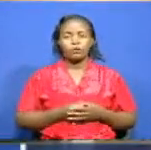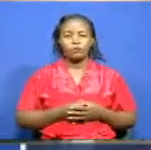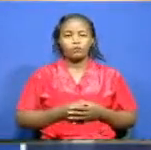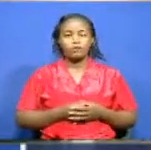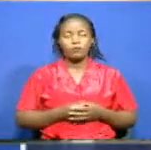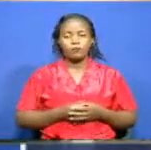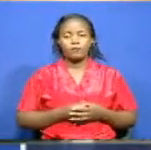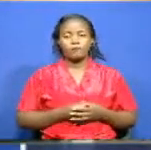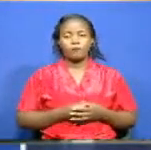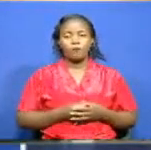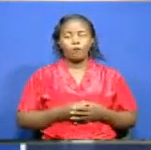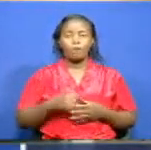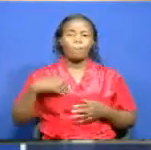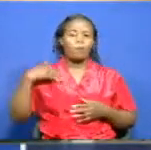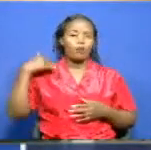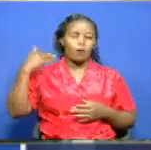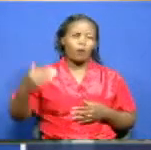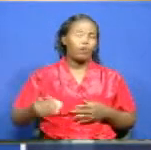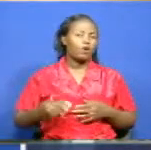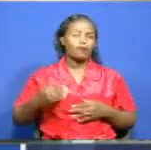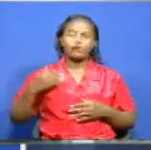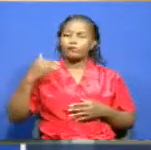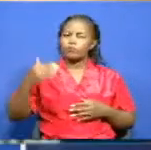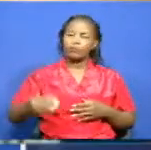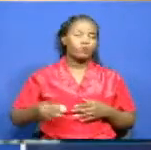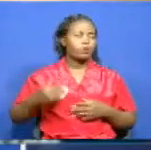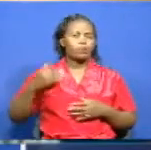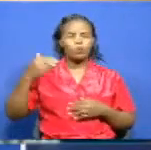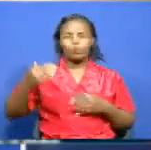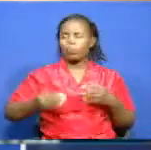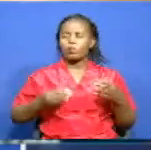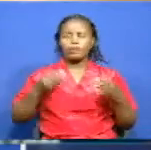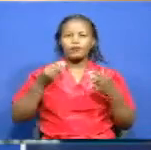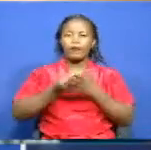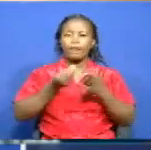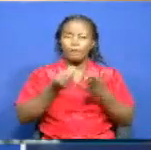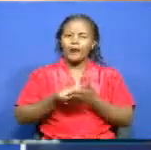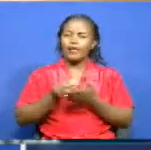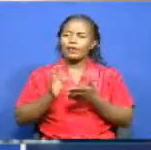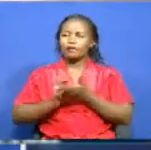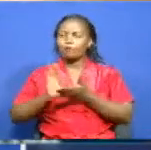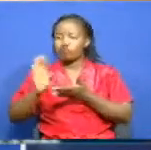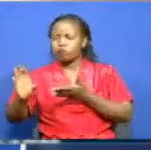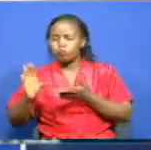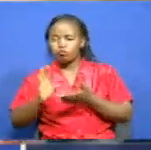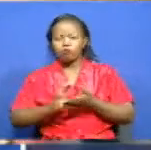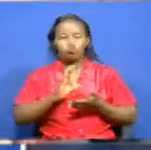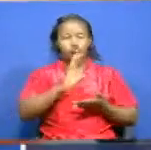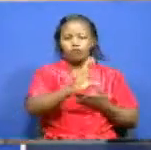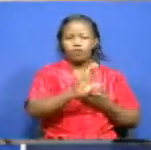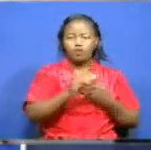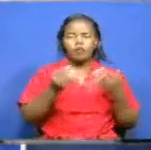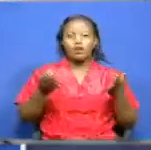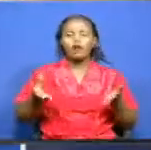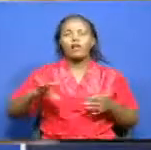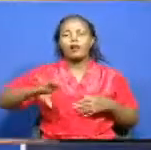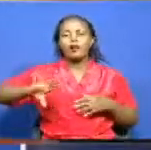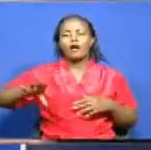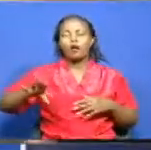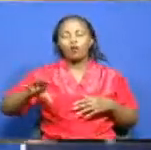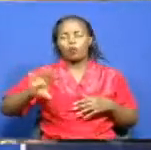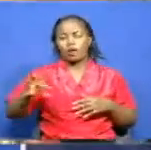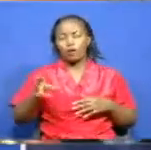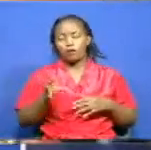The ever-contentious division of revenue bill has once again put the Senate on a tightrope after county bosses successfully